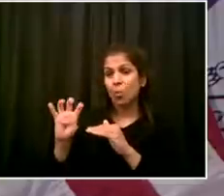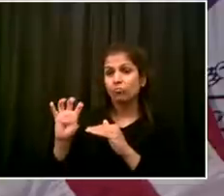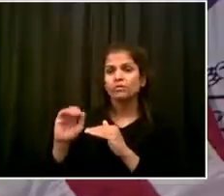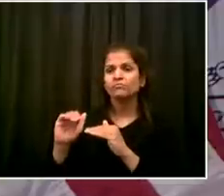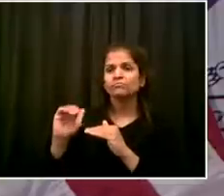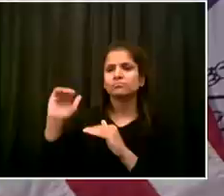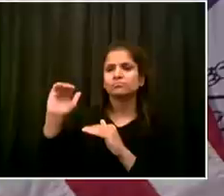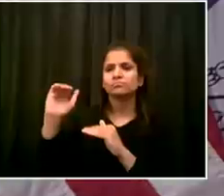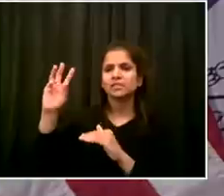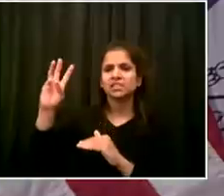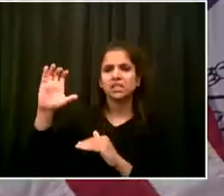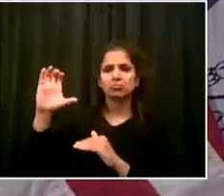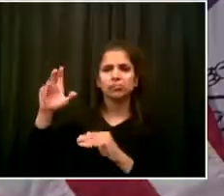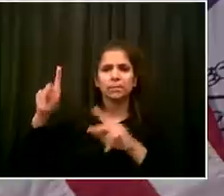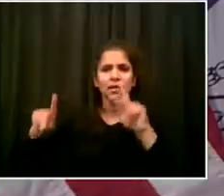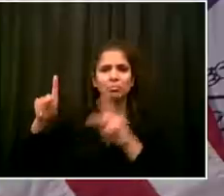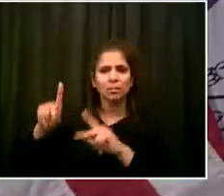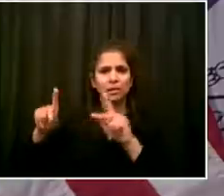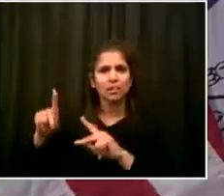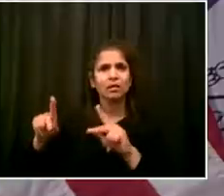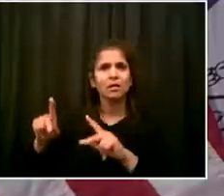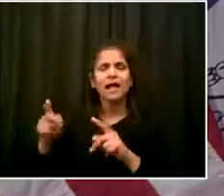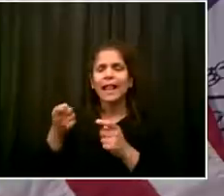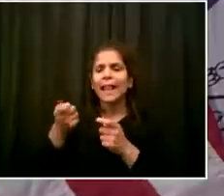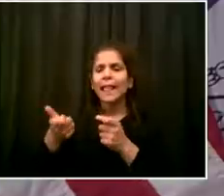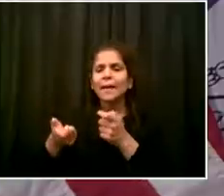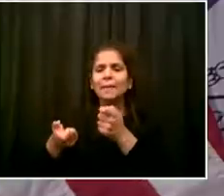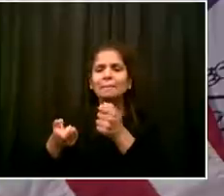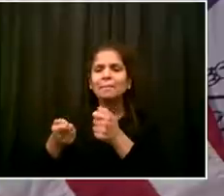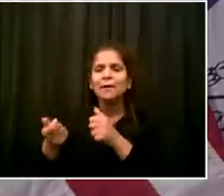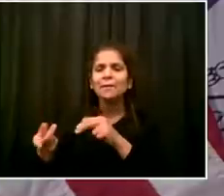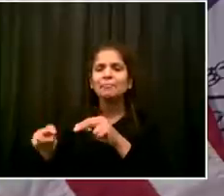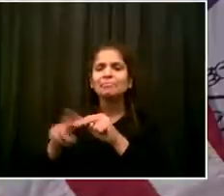We've time for two more today. The next is Luis from New York Old.